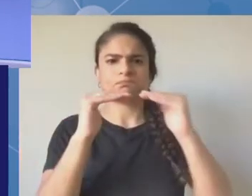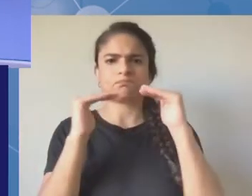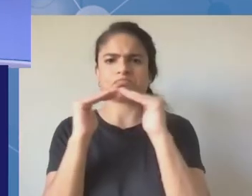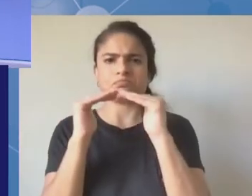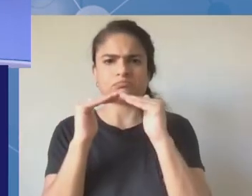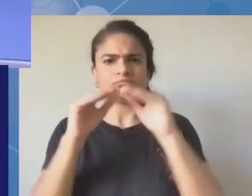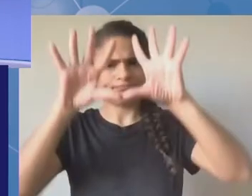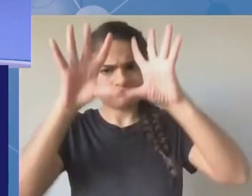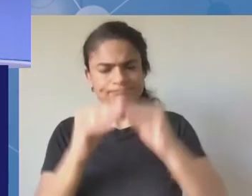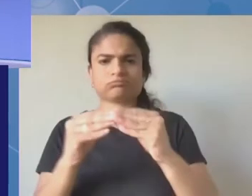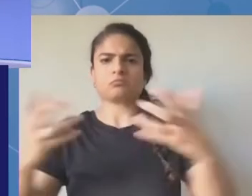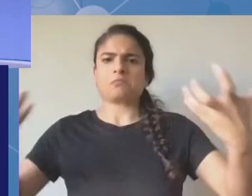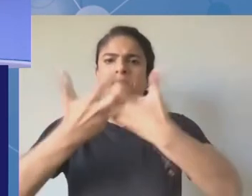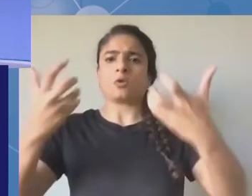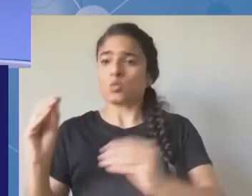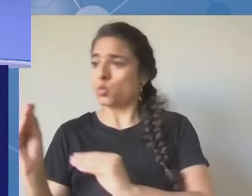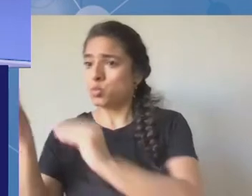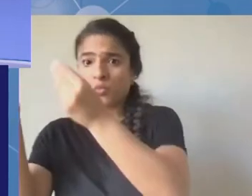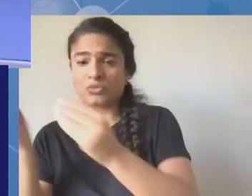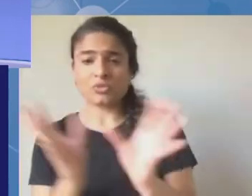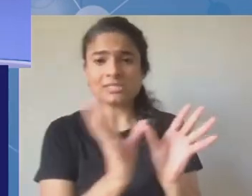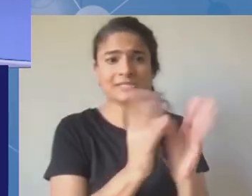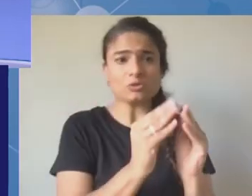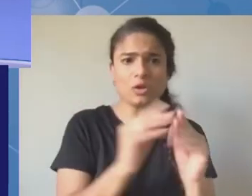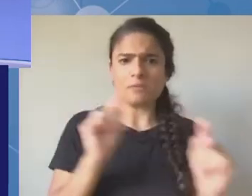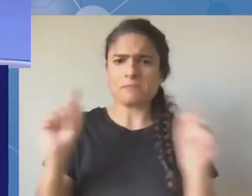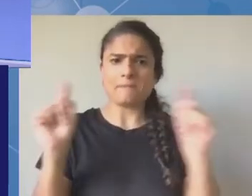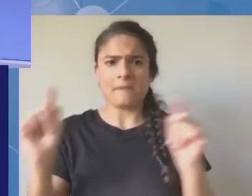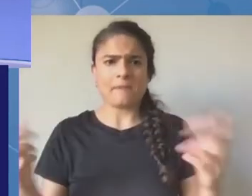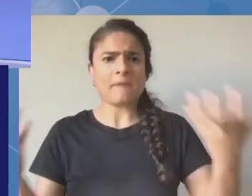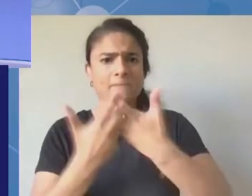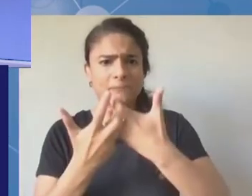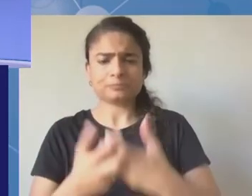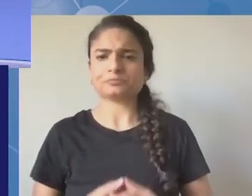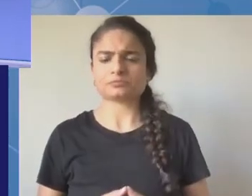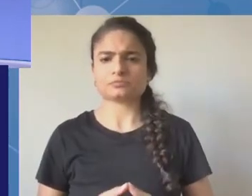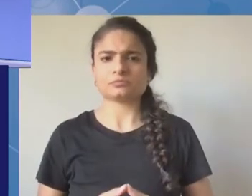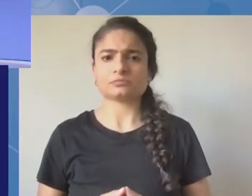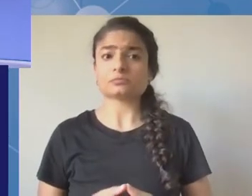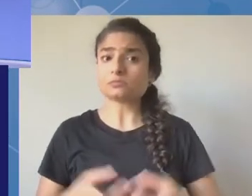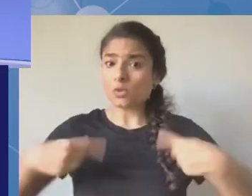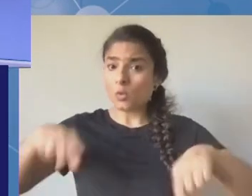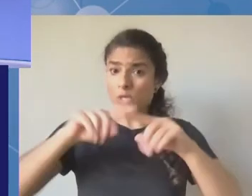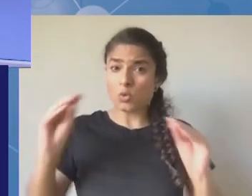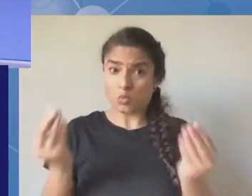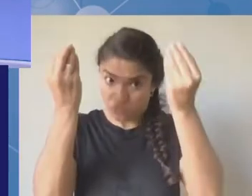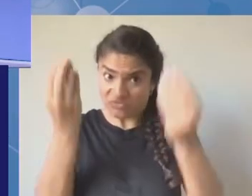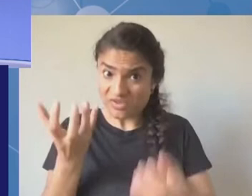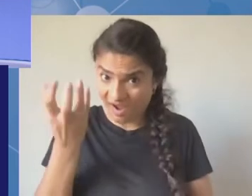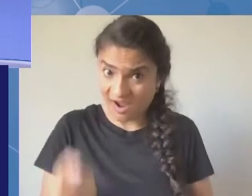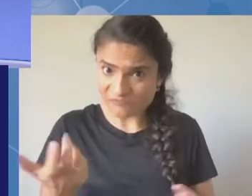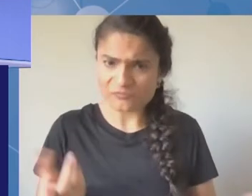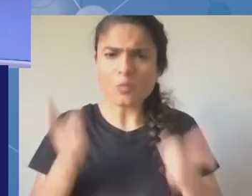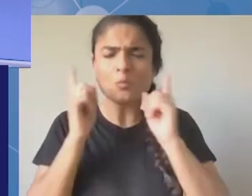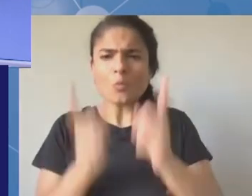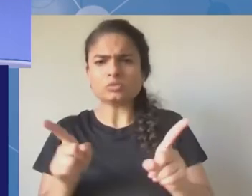we have a youth summit we should also give some elderly ones or the experienced ones an opportunity to be